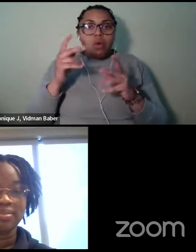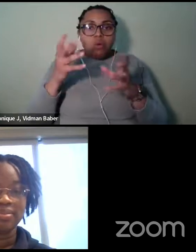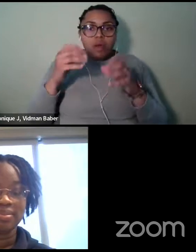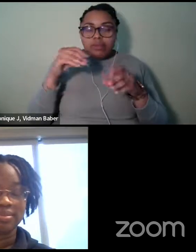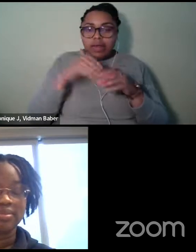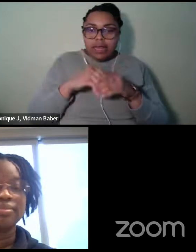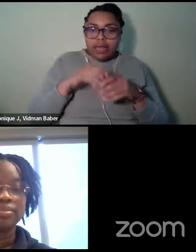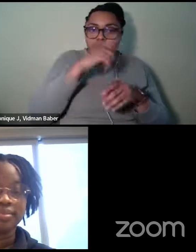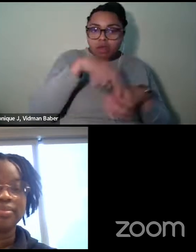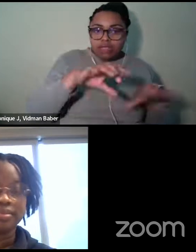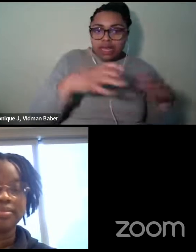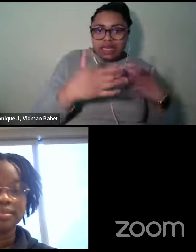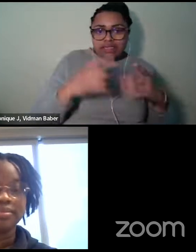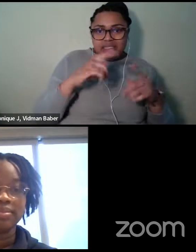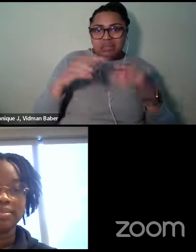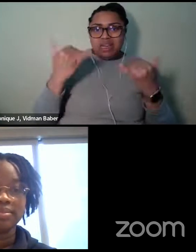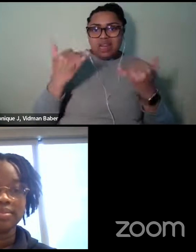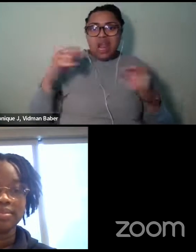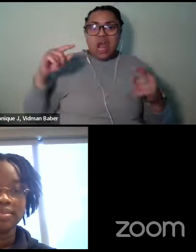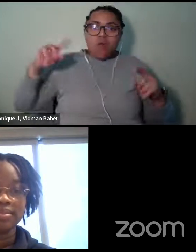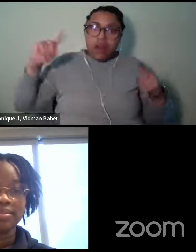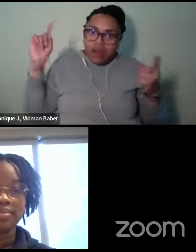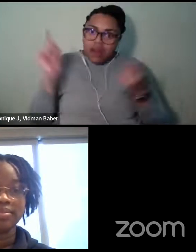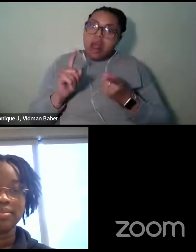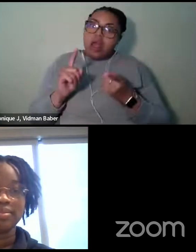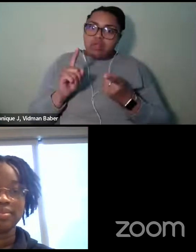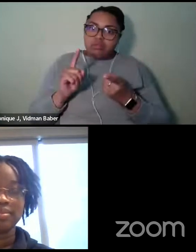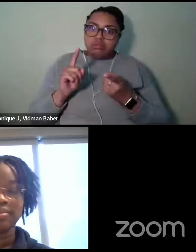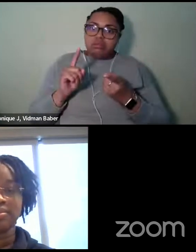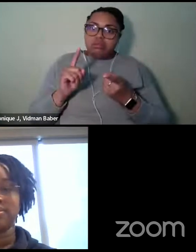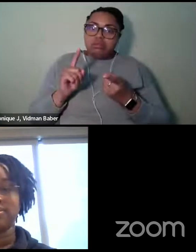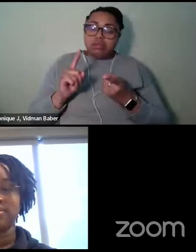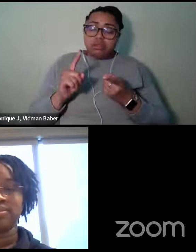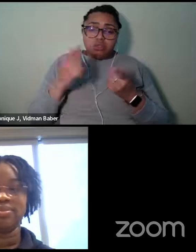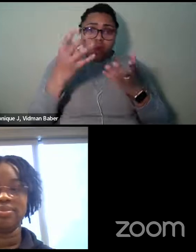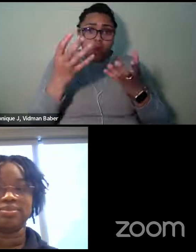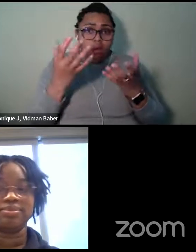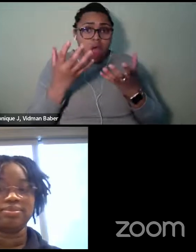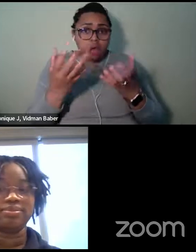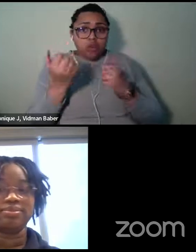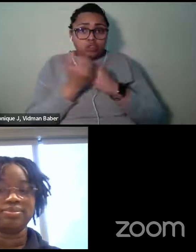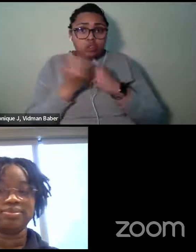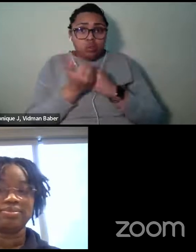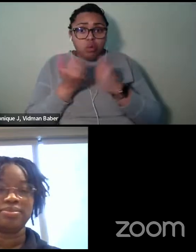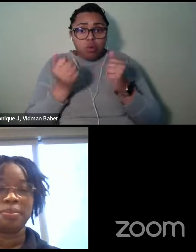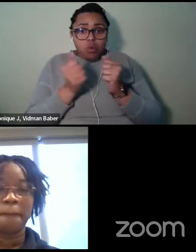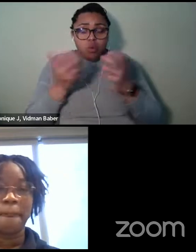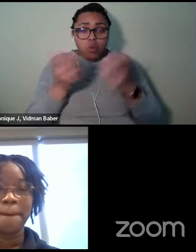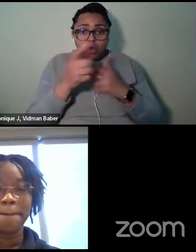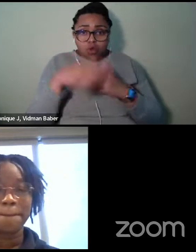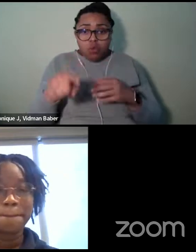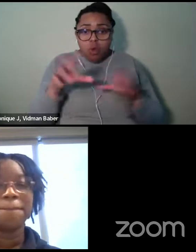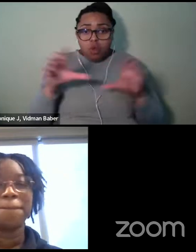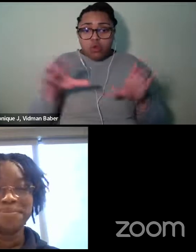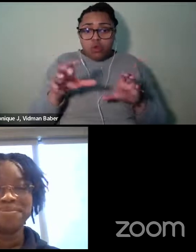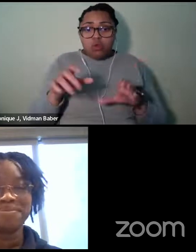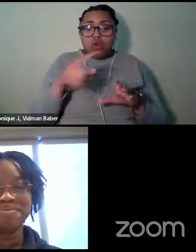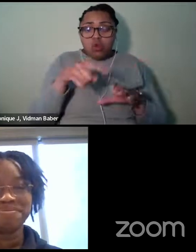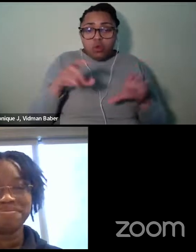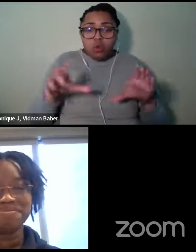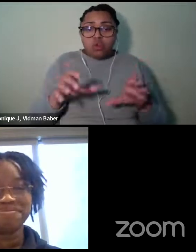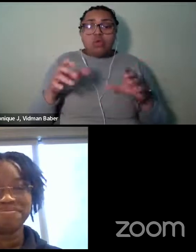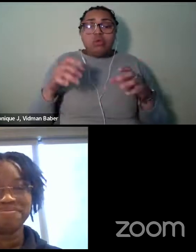numbers have dropped off. So I want to support what you guys are doing. You guys are doing some, you know, some challenging, wonderful,